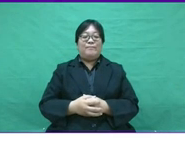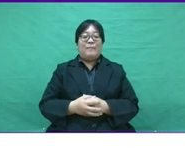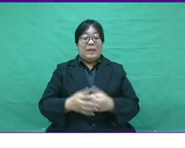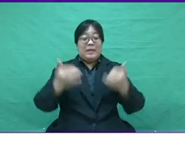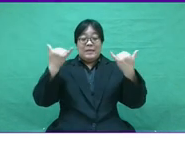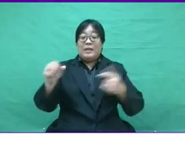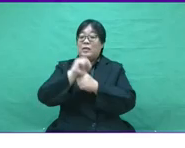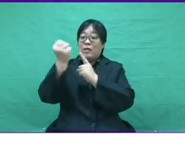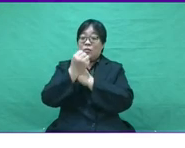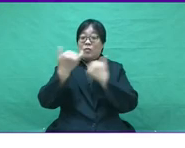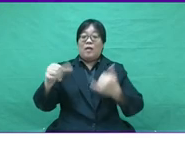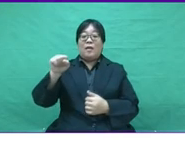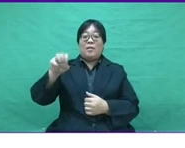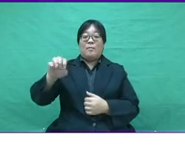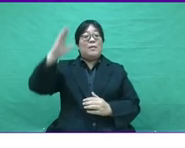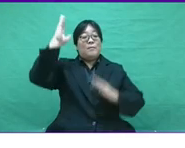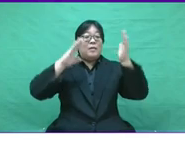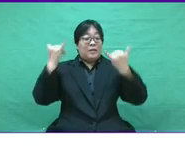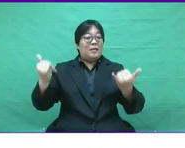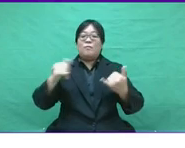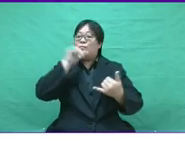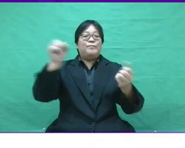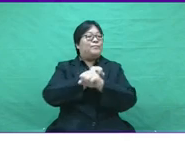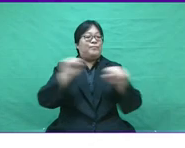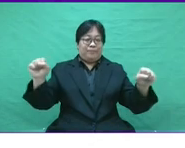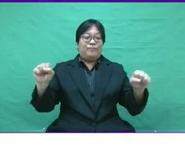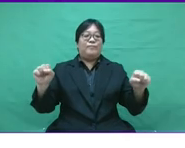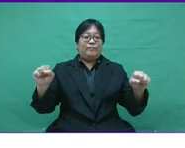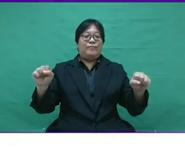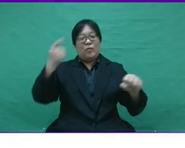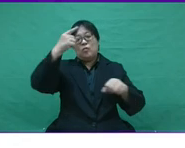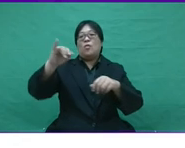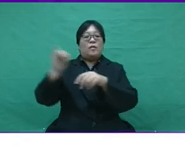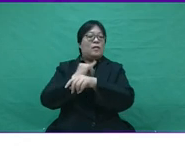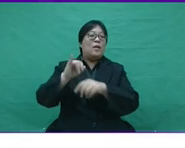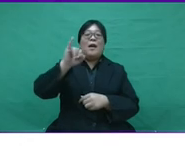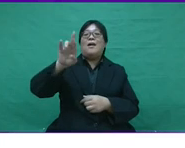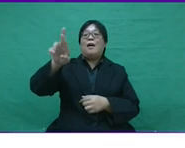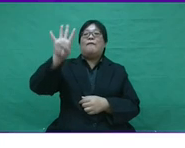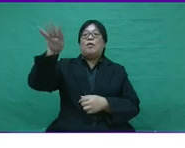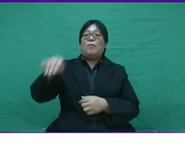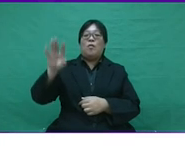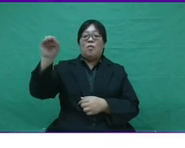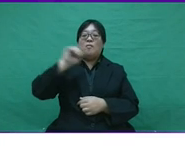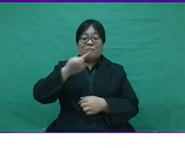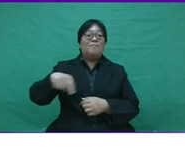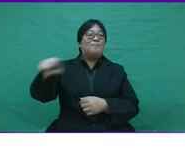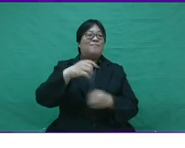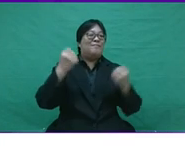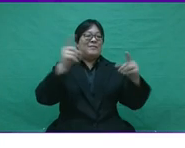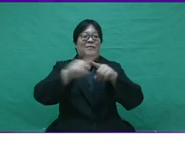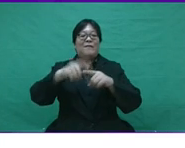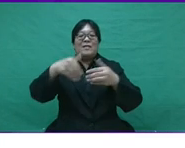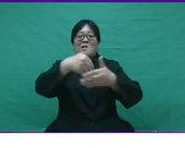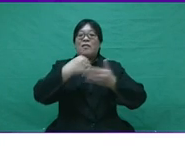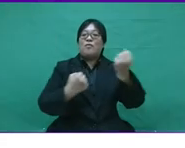in advanced technology. Looking at the current scenario, SME in Malaysia are still not ready for